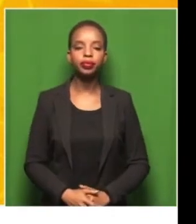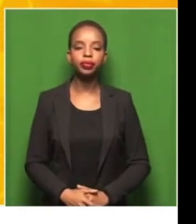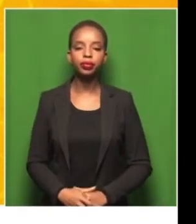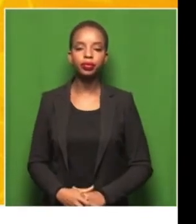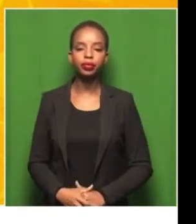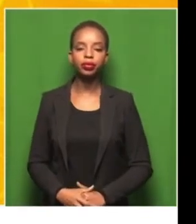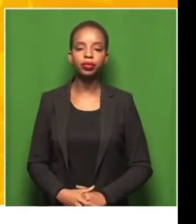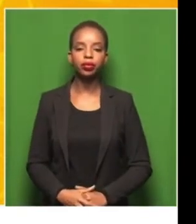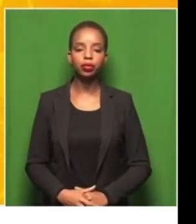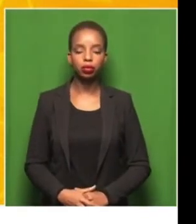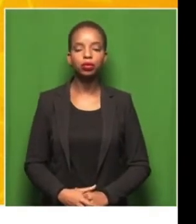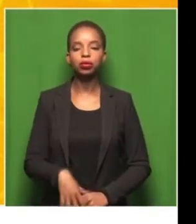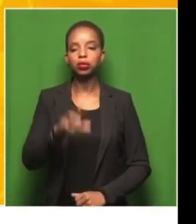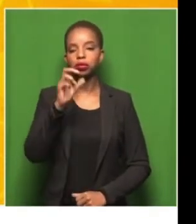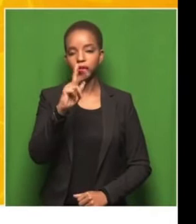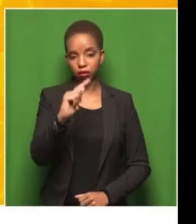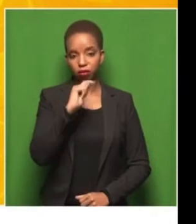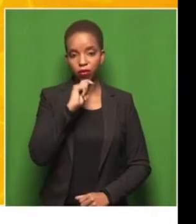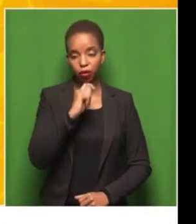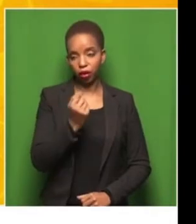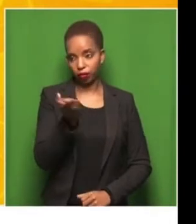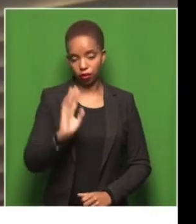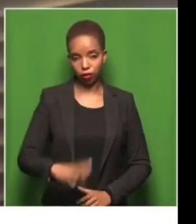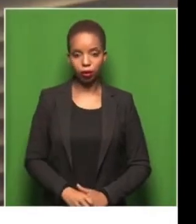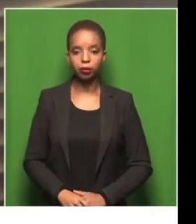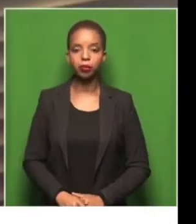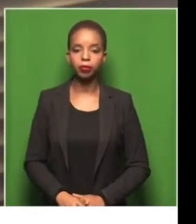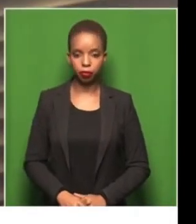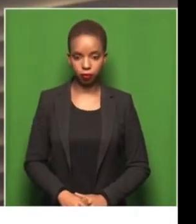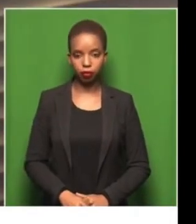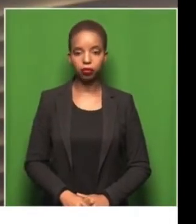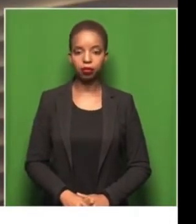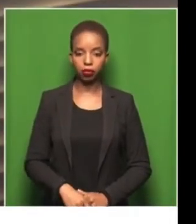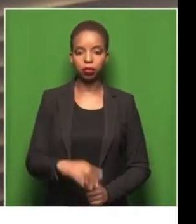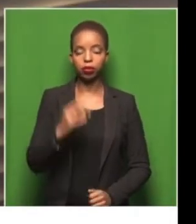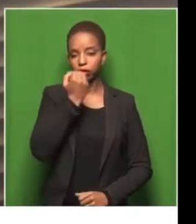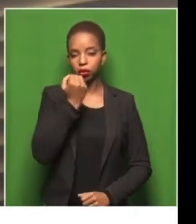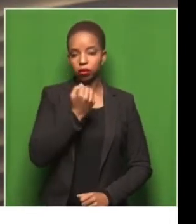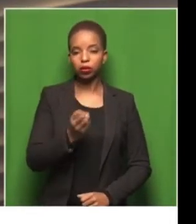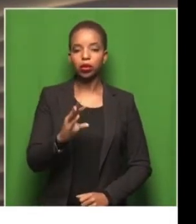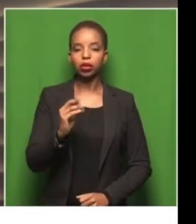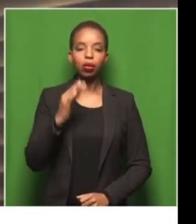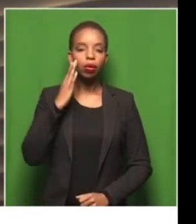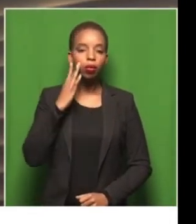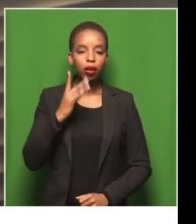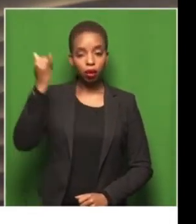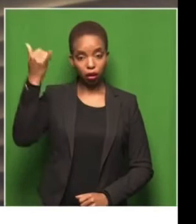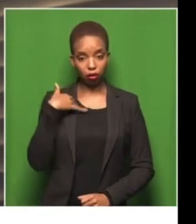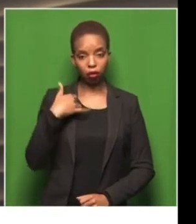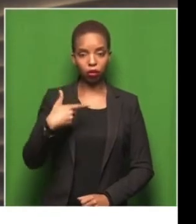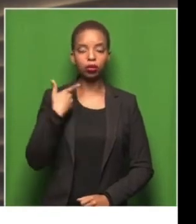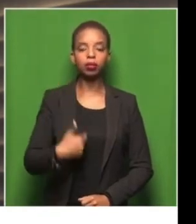Okay, good morning, everyone. So basically, when they phoned me, we were left with a time